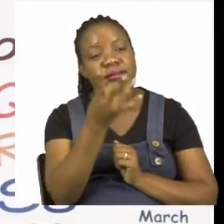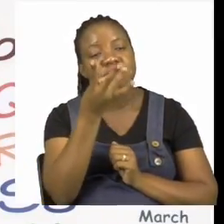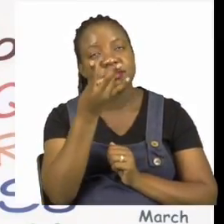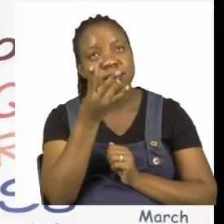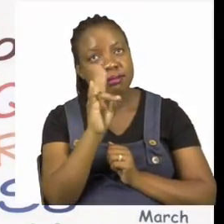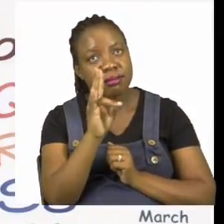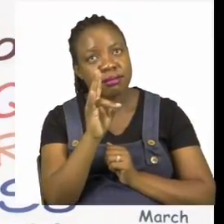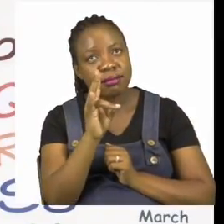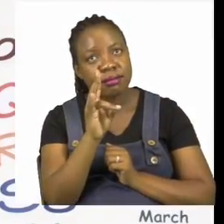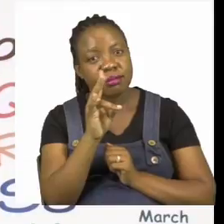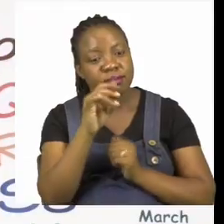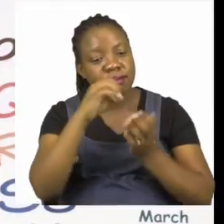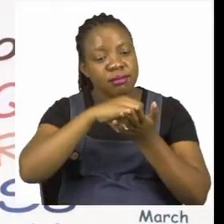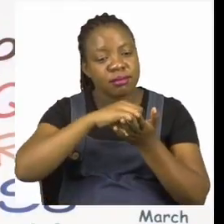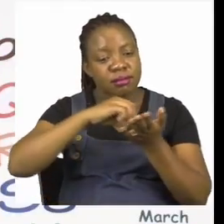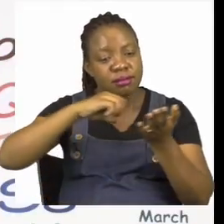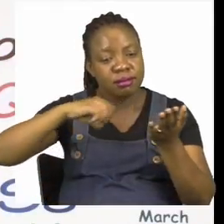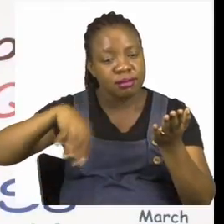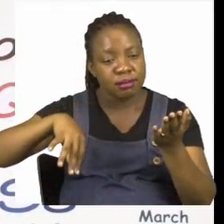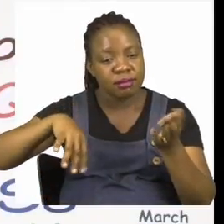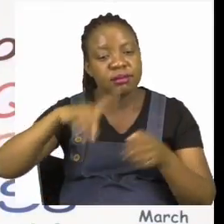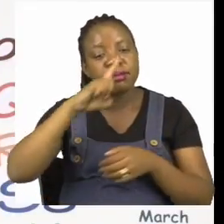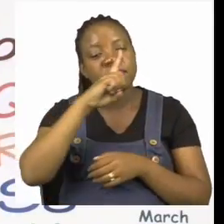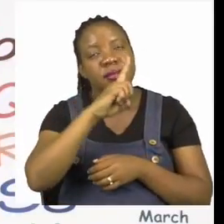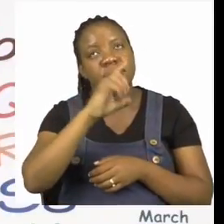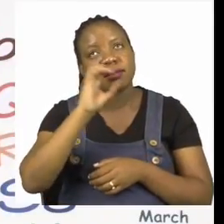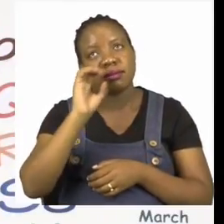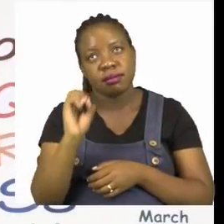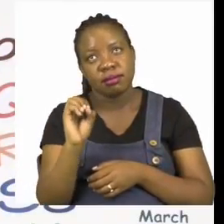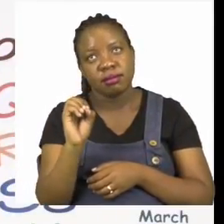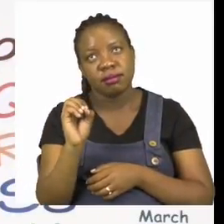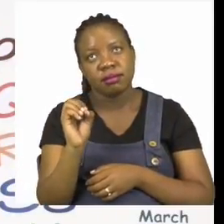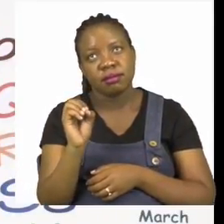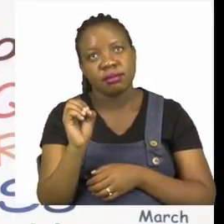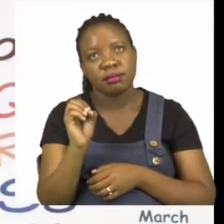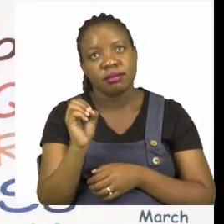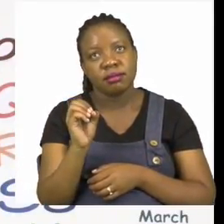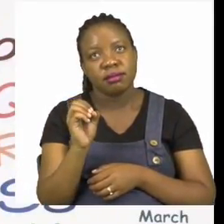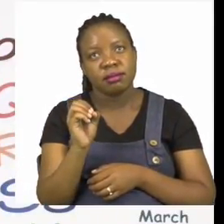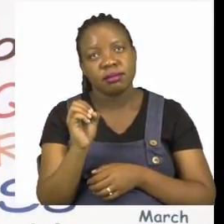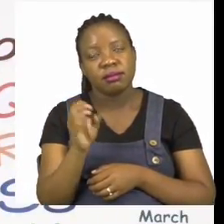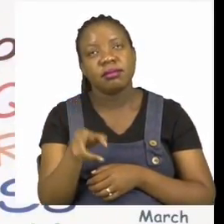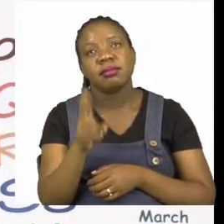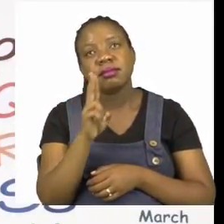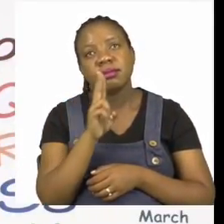27 minus 10 equals.